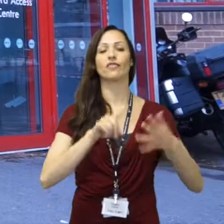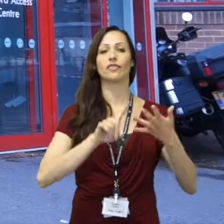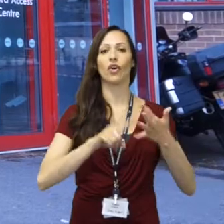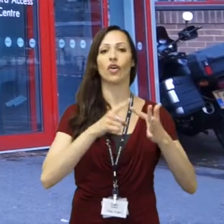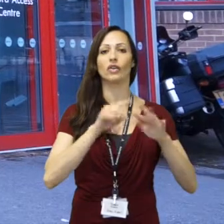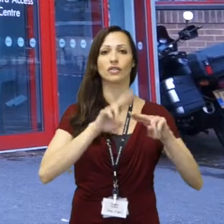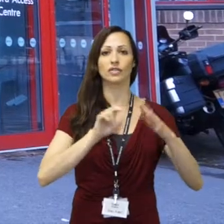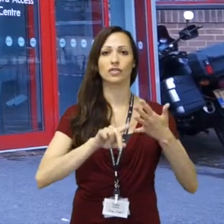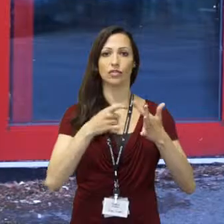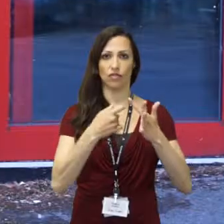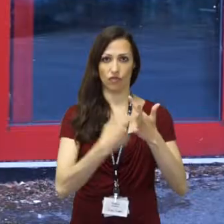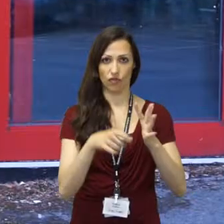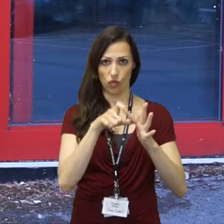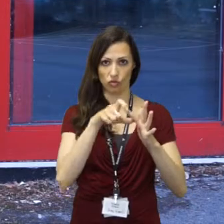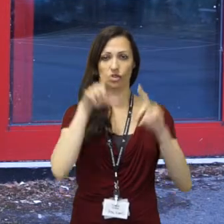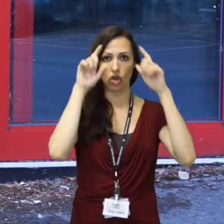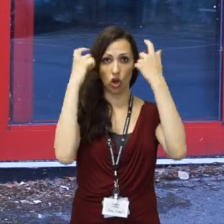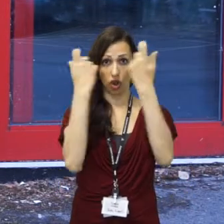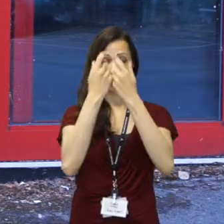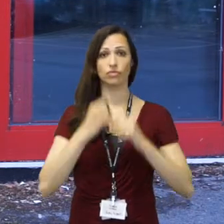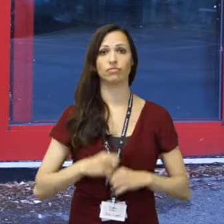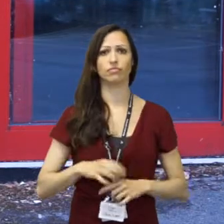You will find us based in the library.